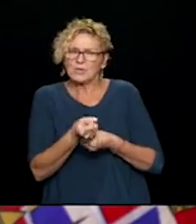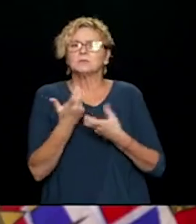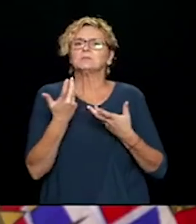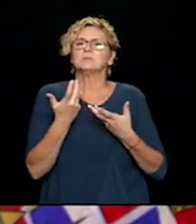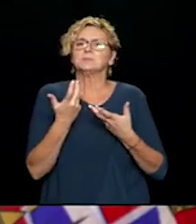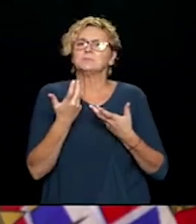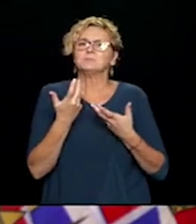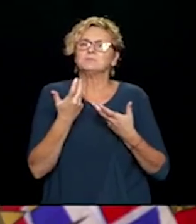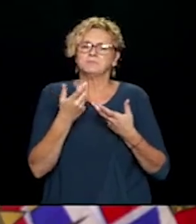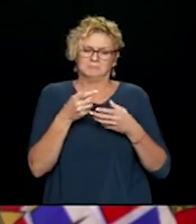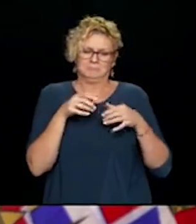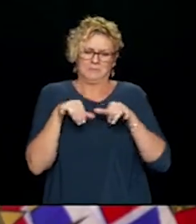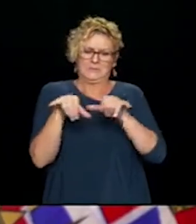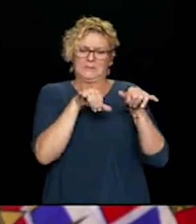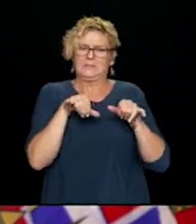the people we know.